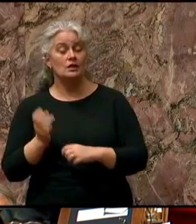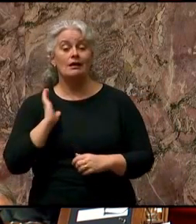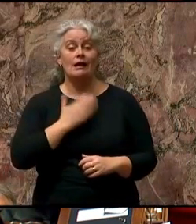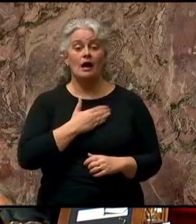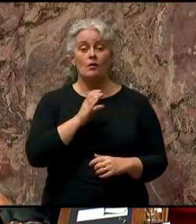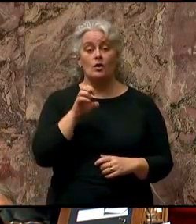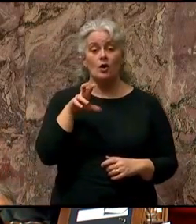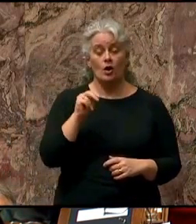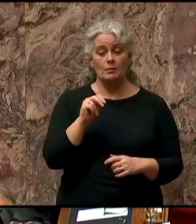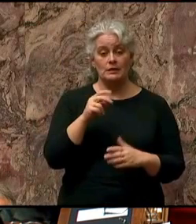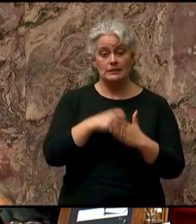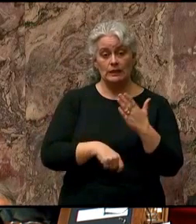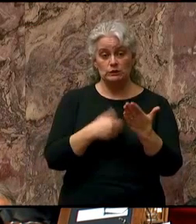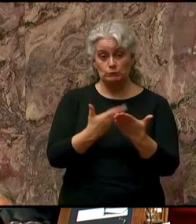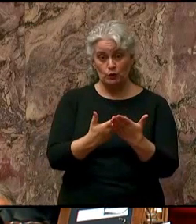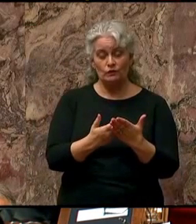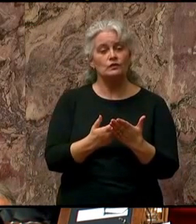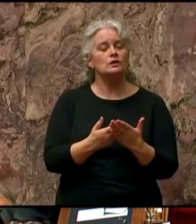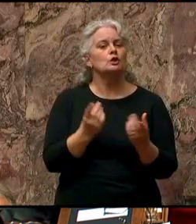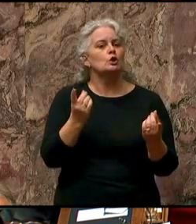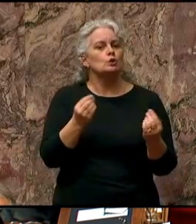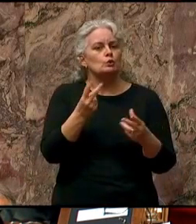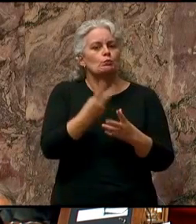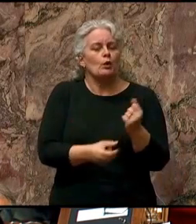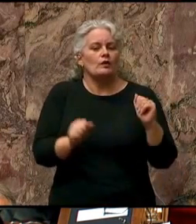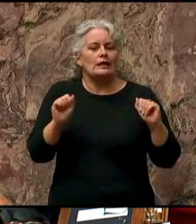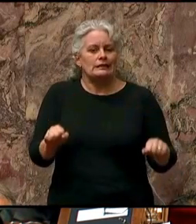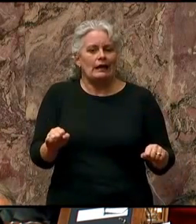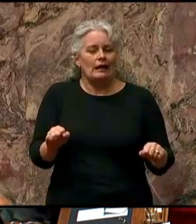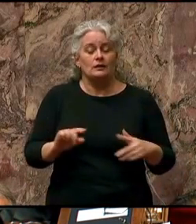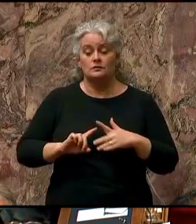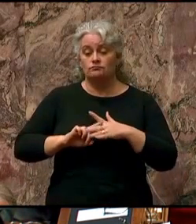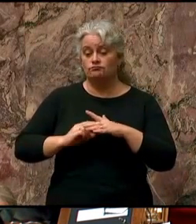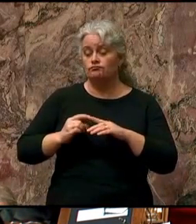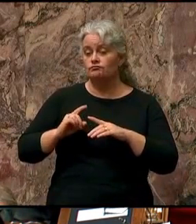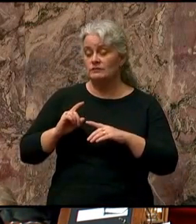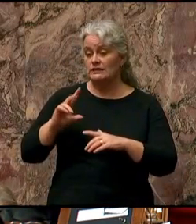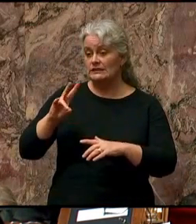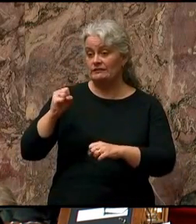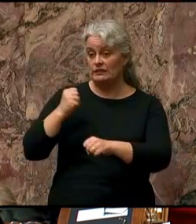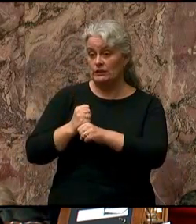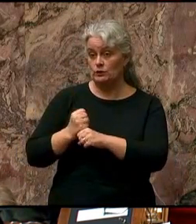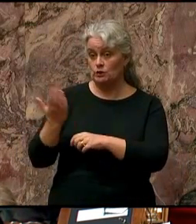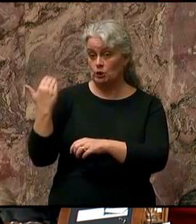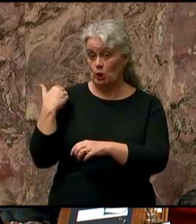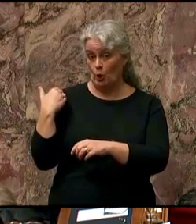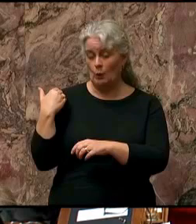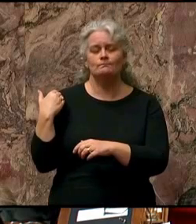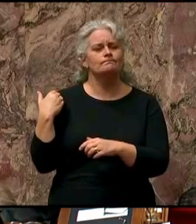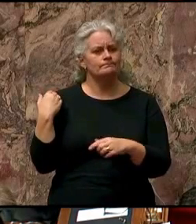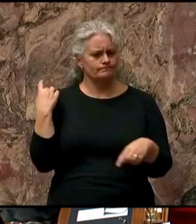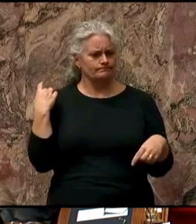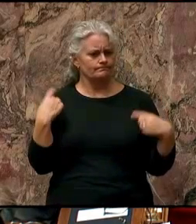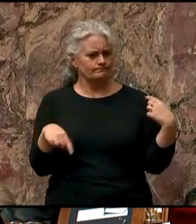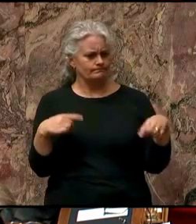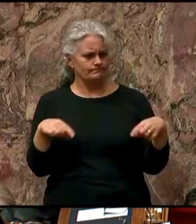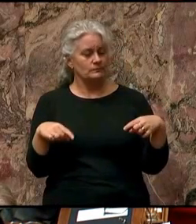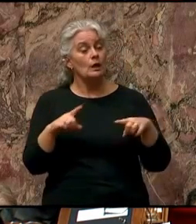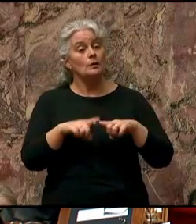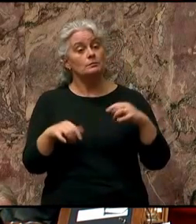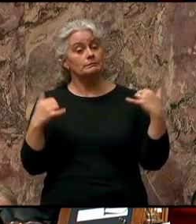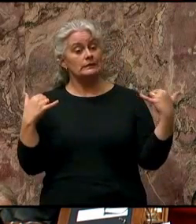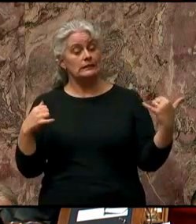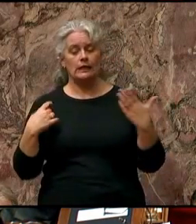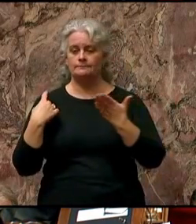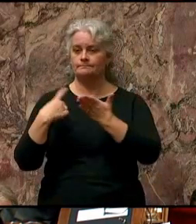we can do both. When it was launched nearly seven years ago, it was controversial. Today, as